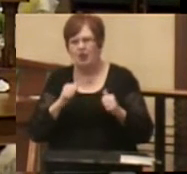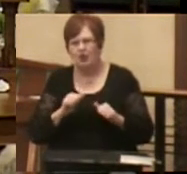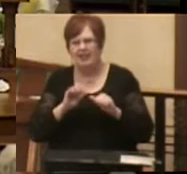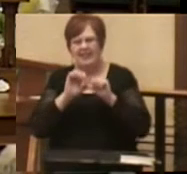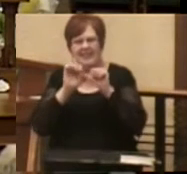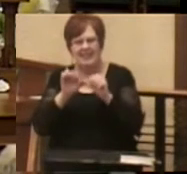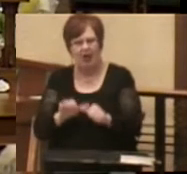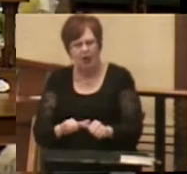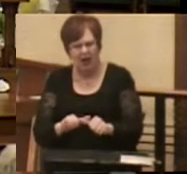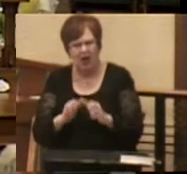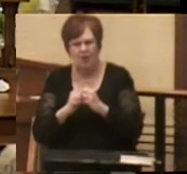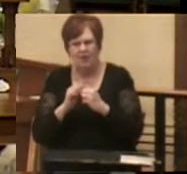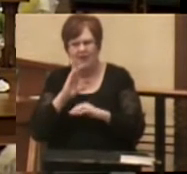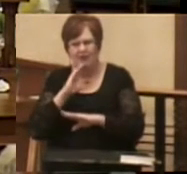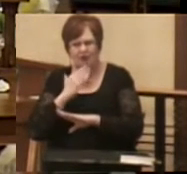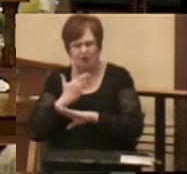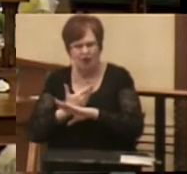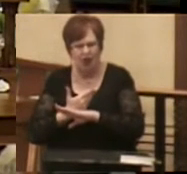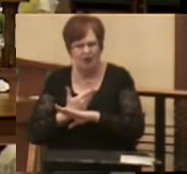on with his daughter.